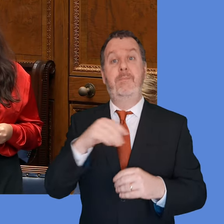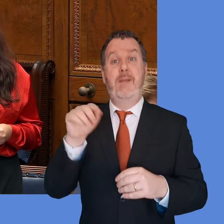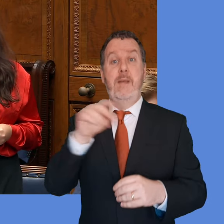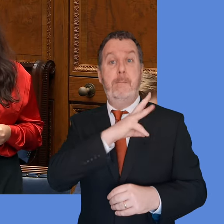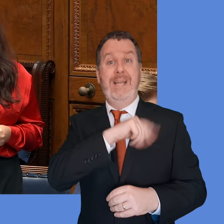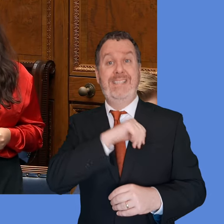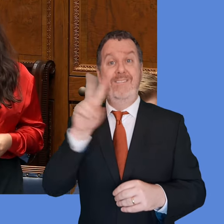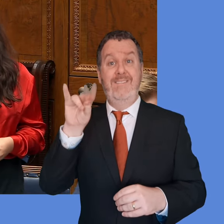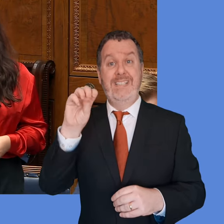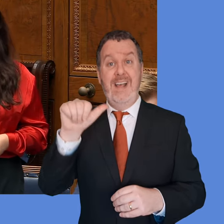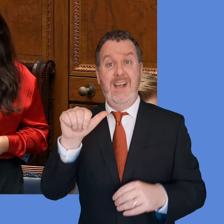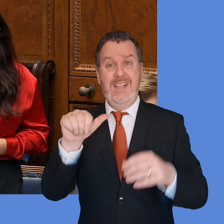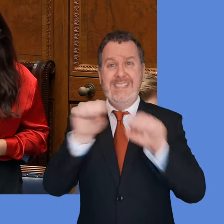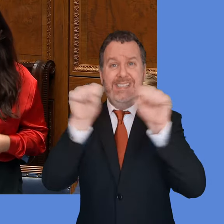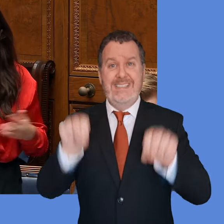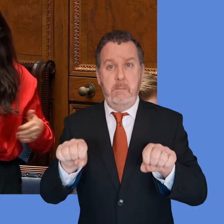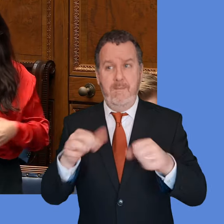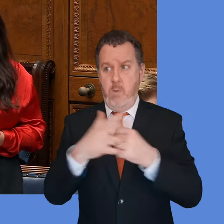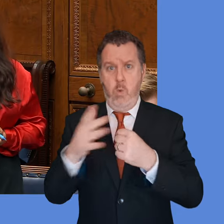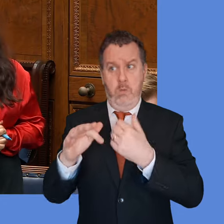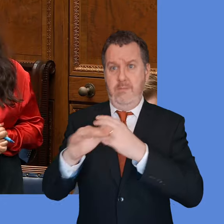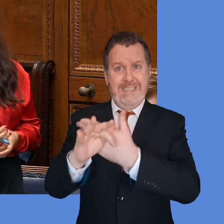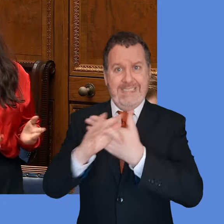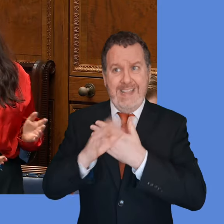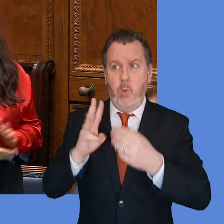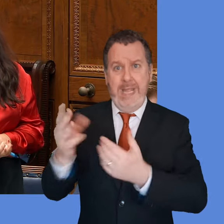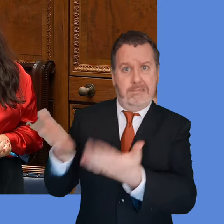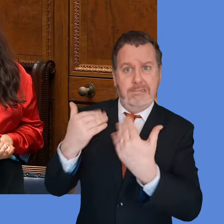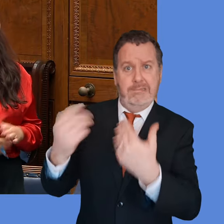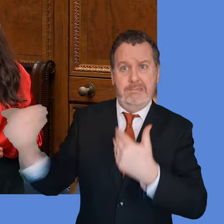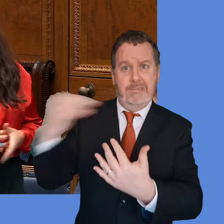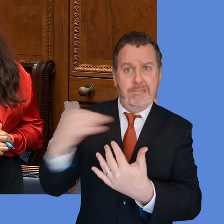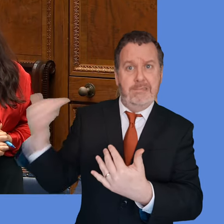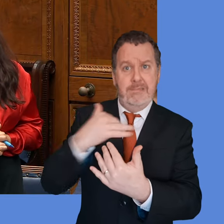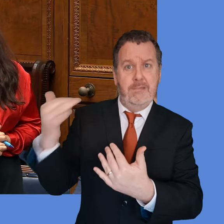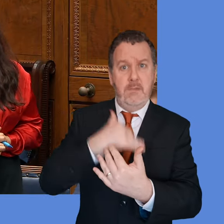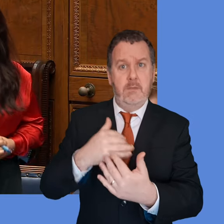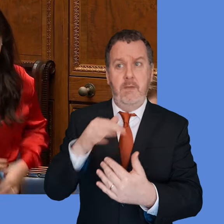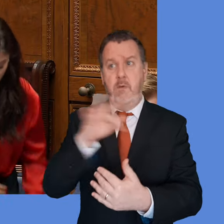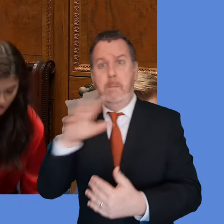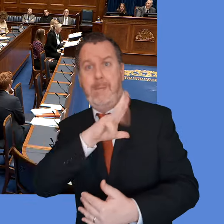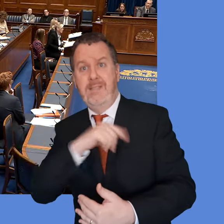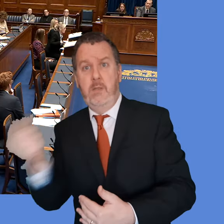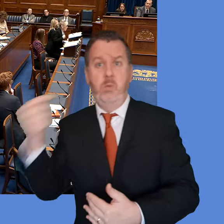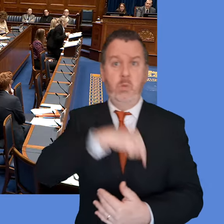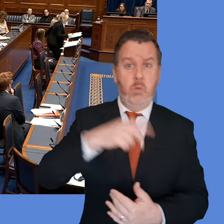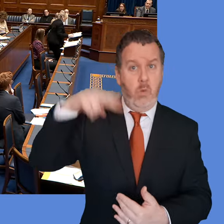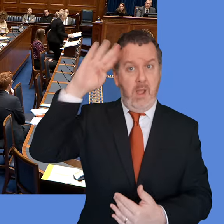allow for safe passage for Palestinian people who have family here in Northern Ireland? Thank you.